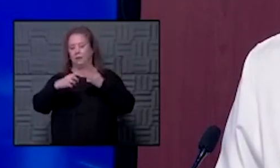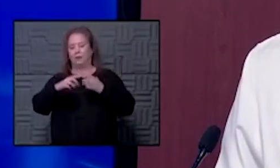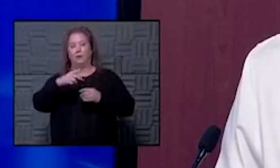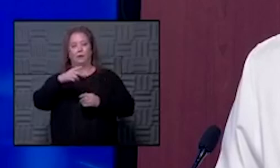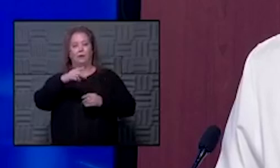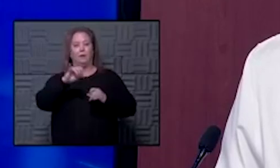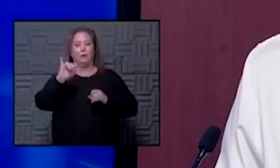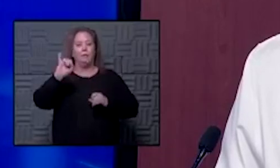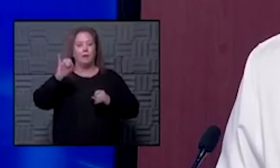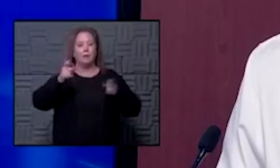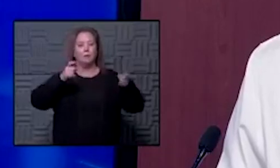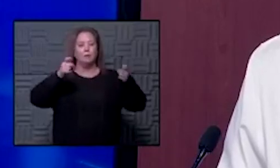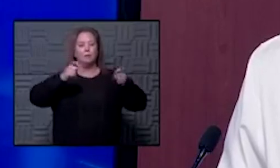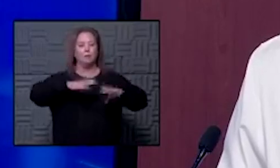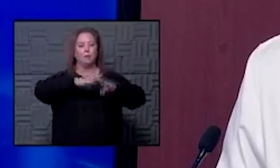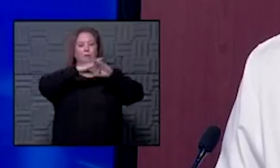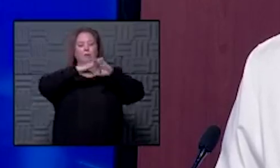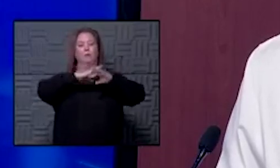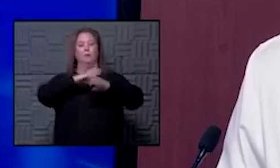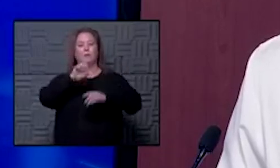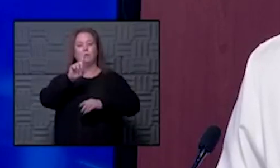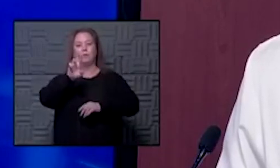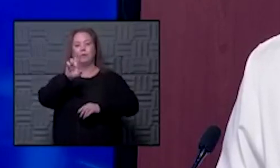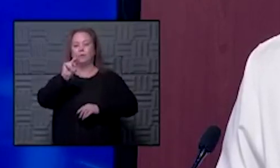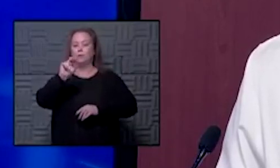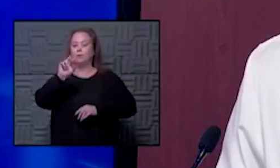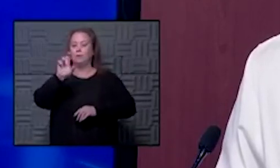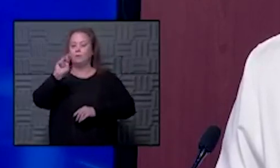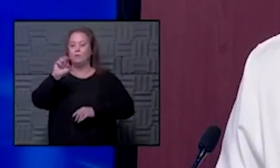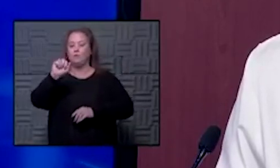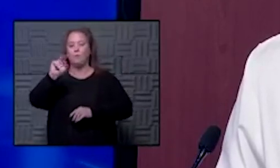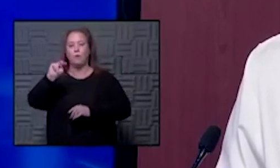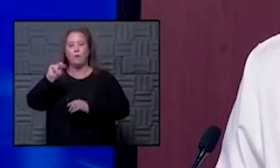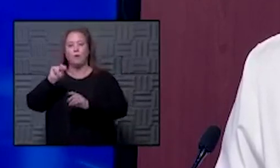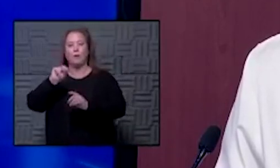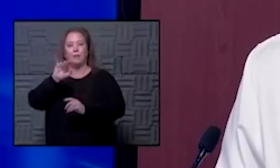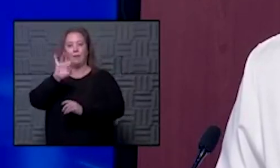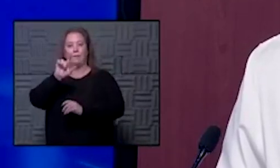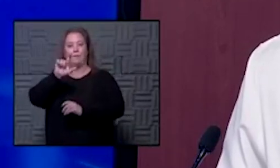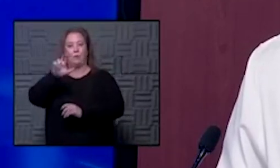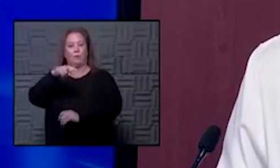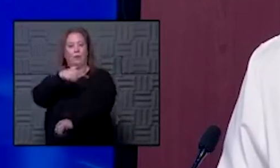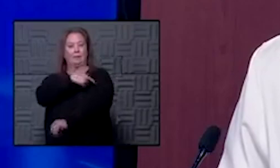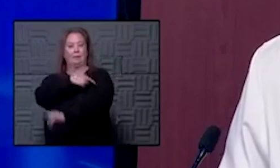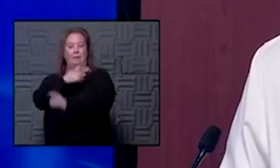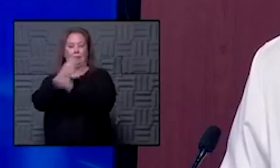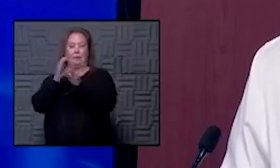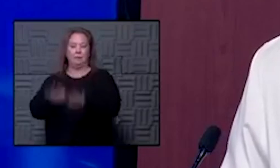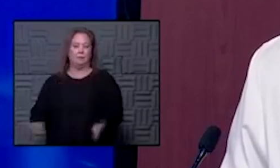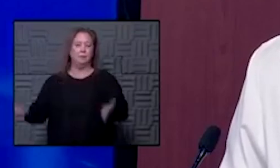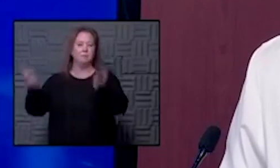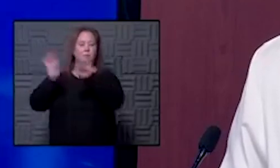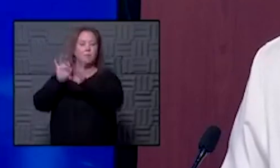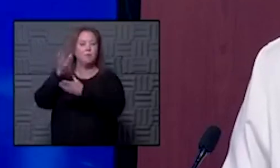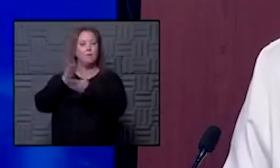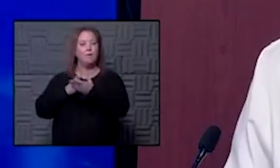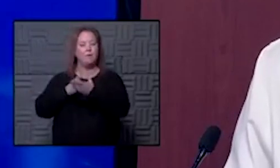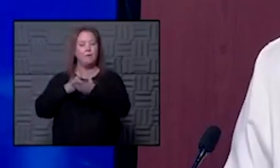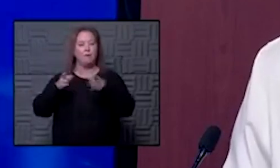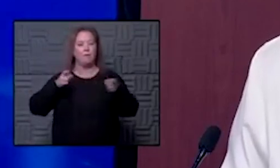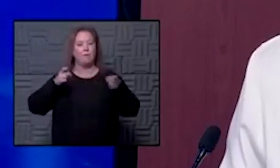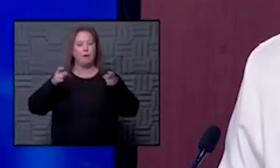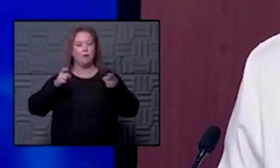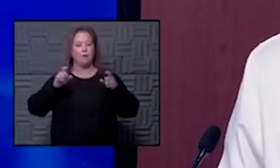pillars infection prevention and control dr norman's a reminder that influenza vaccination remains a key part of